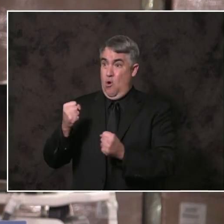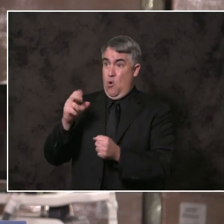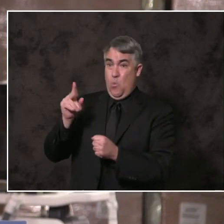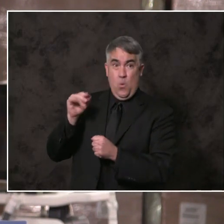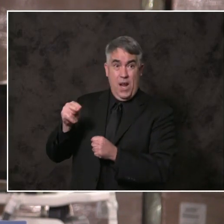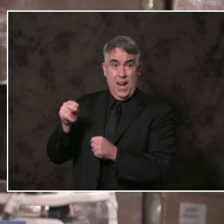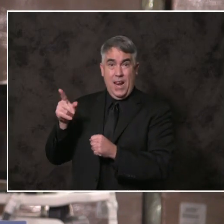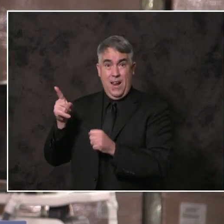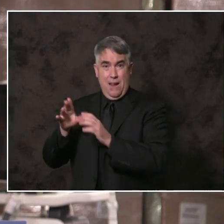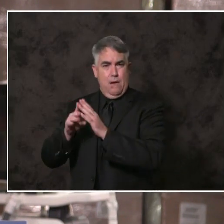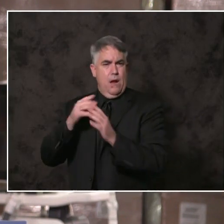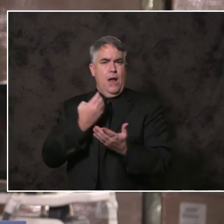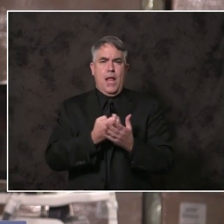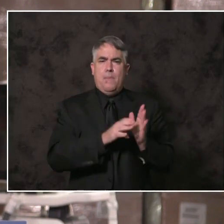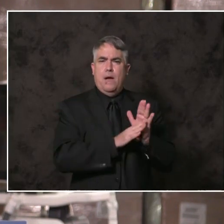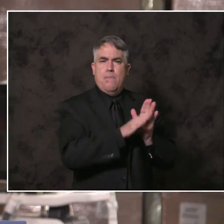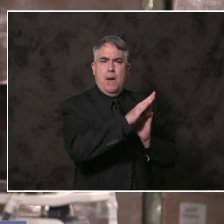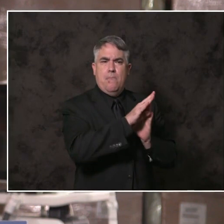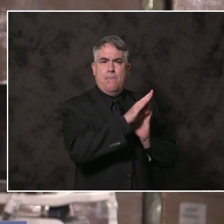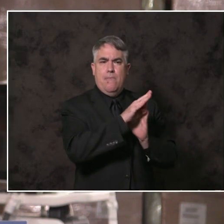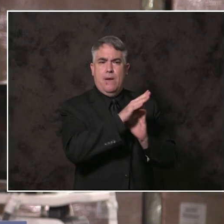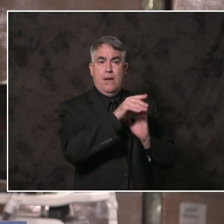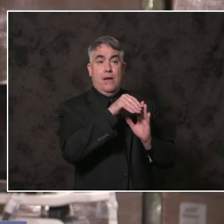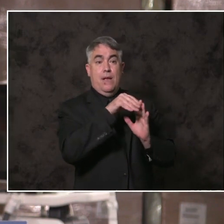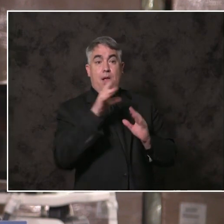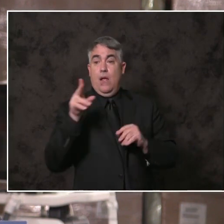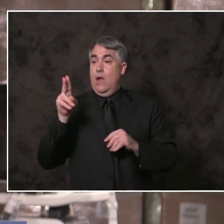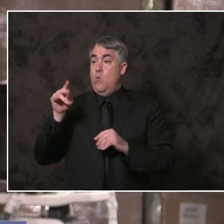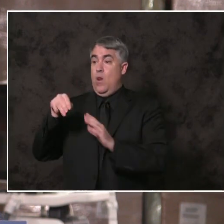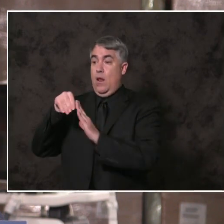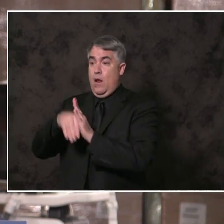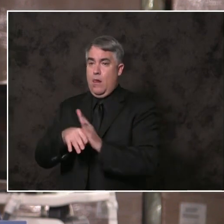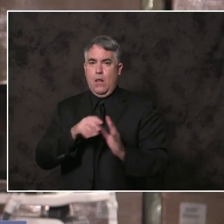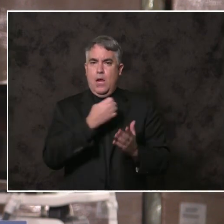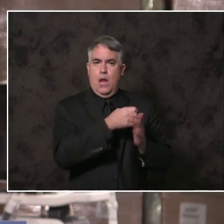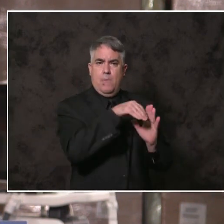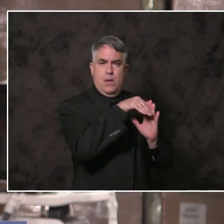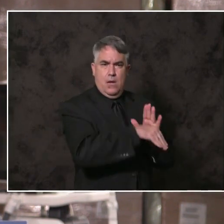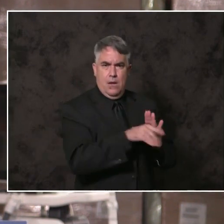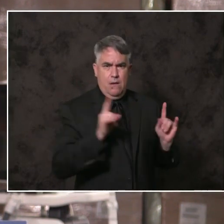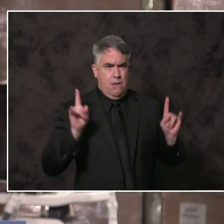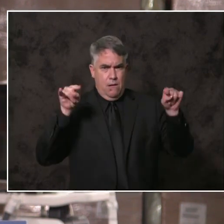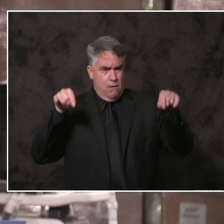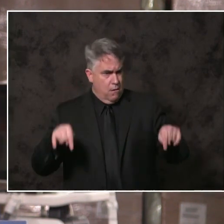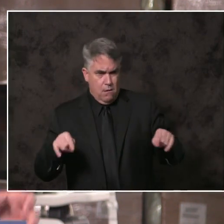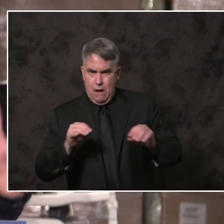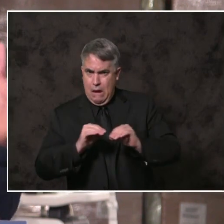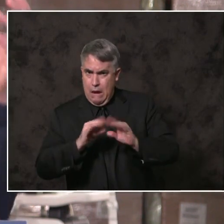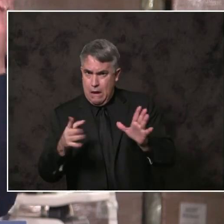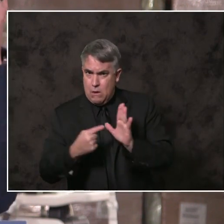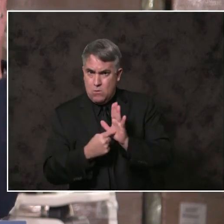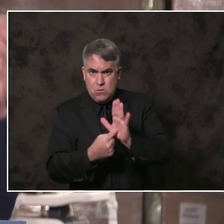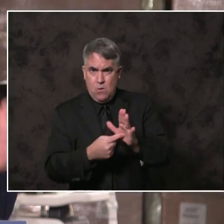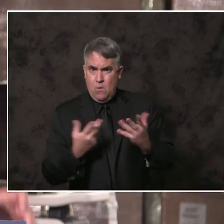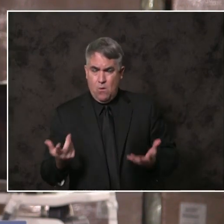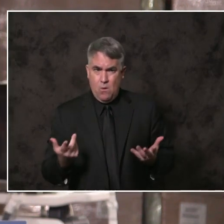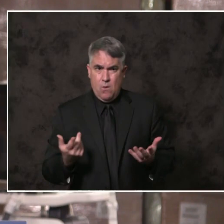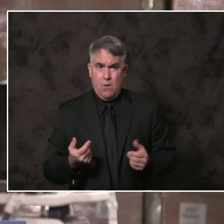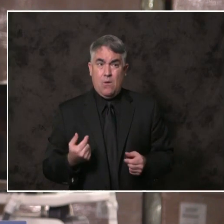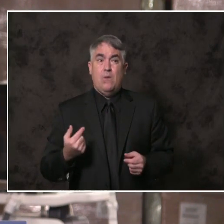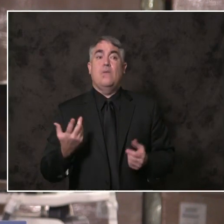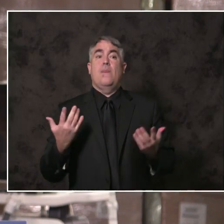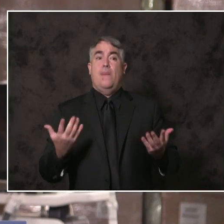The decline in union membership has tracked directly with the decline in the middle class and with the rise in income